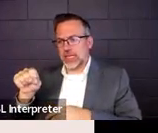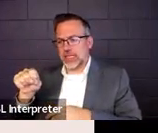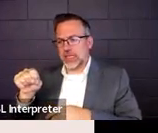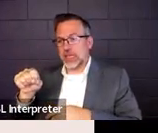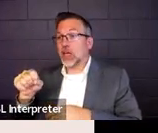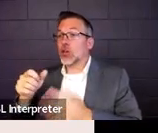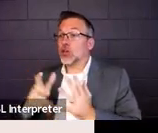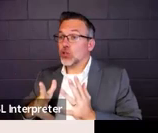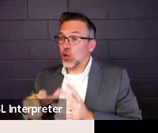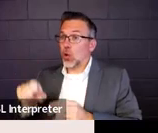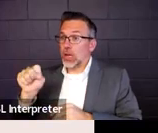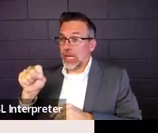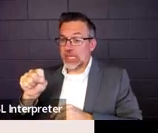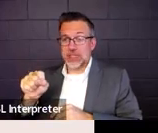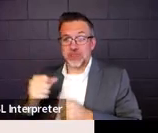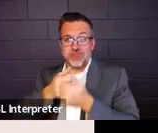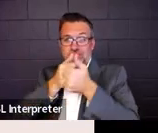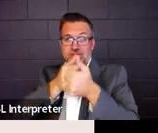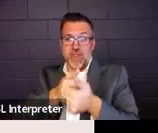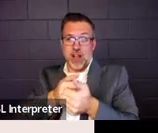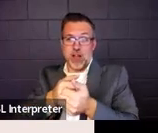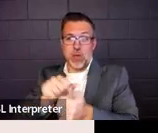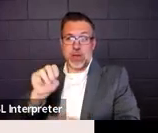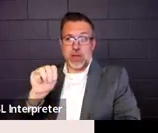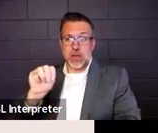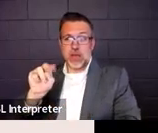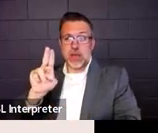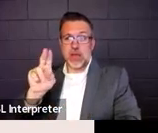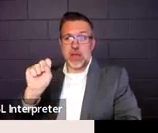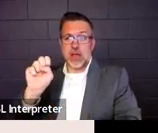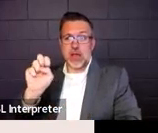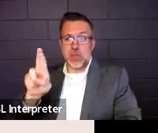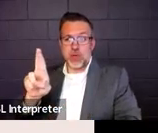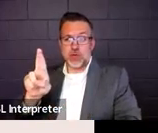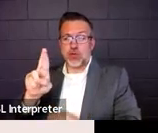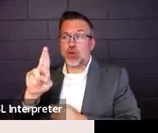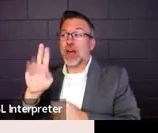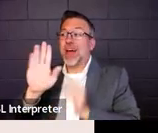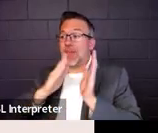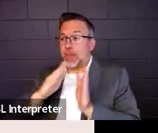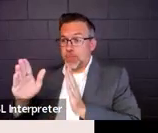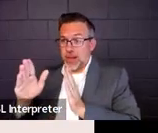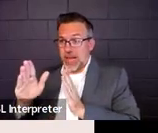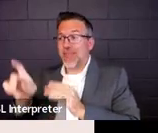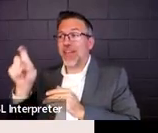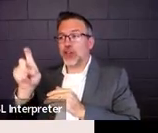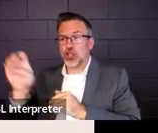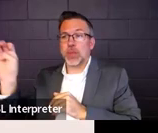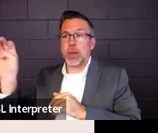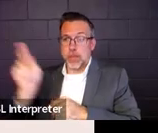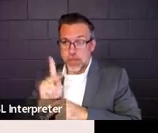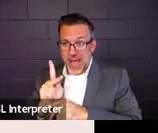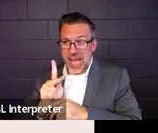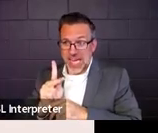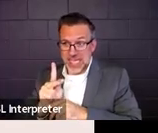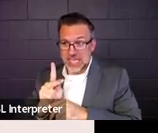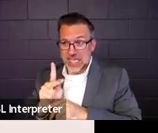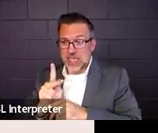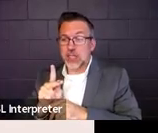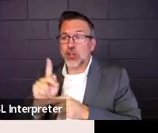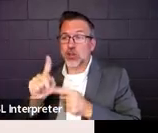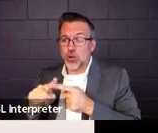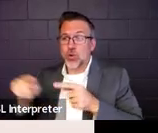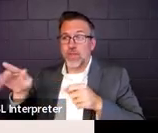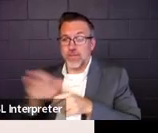according to Muser, the re-entry plan should be, they are completely back to a full day of 45 calendar days.